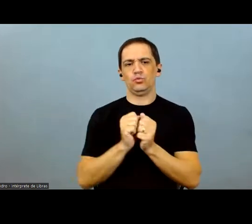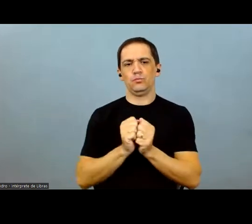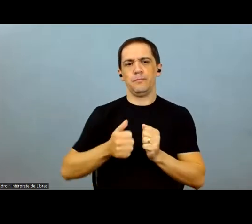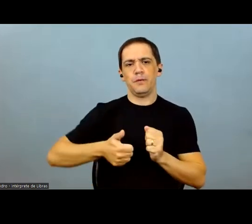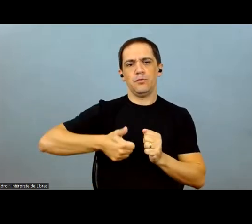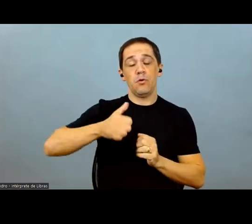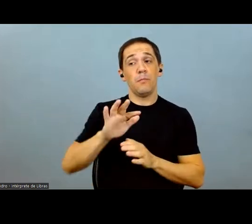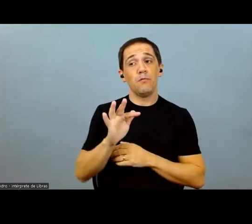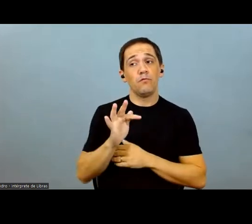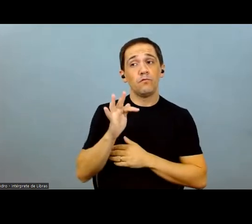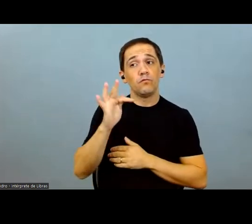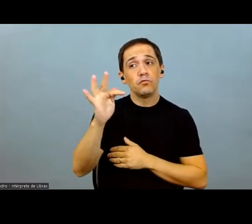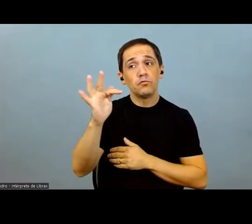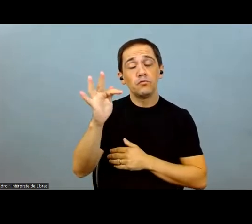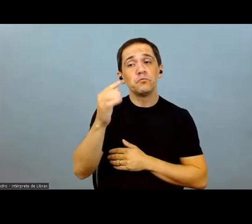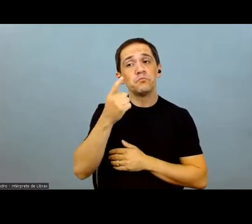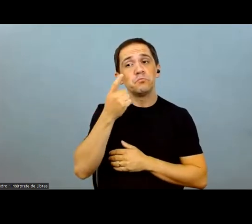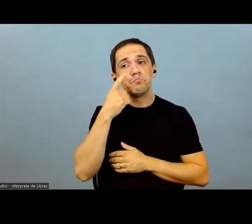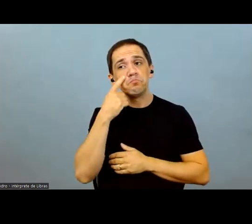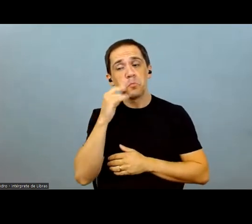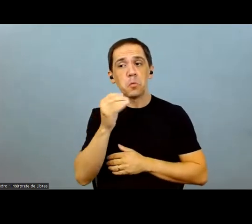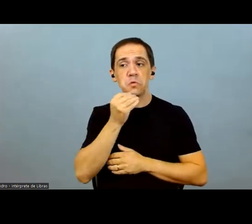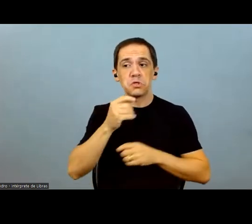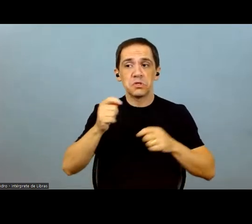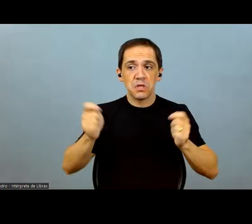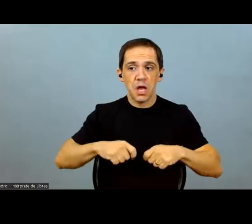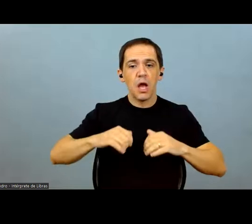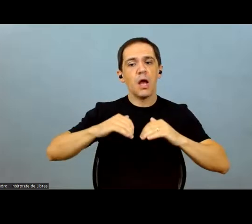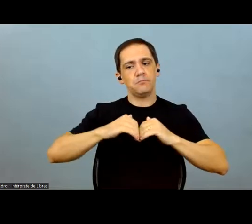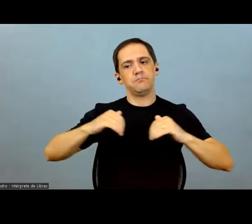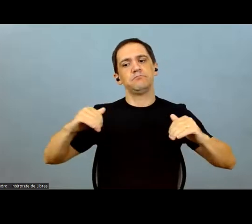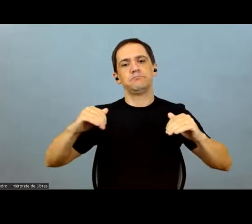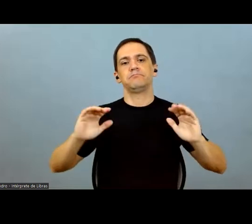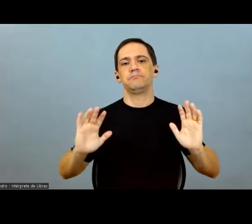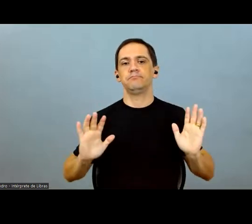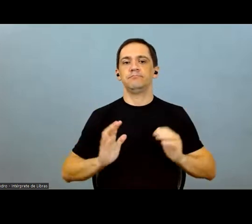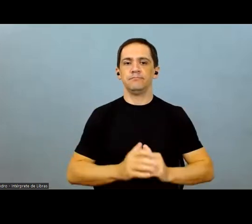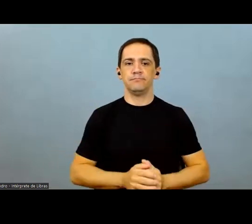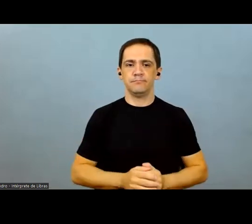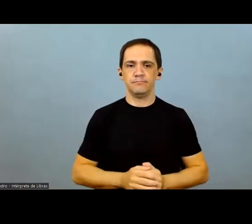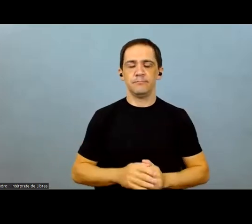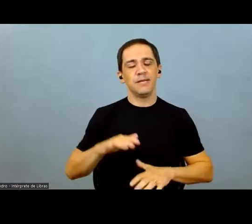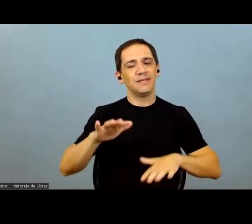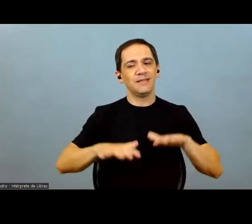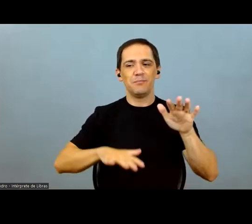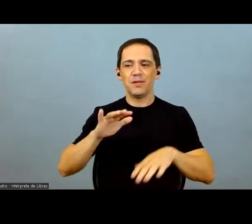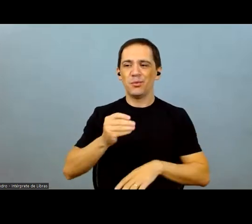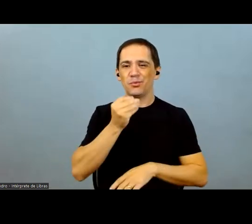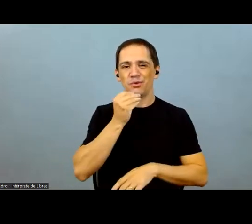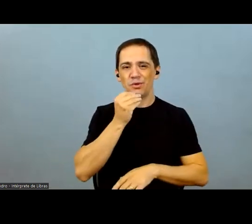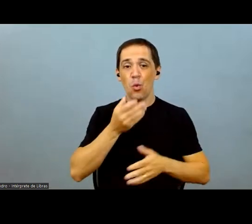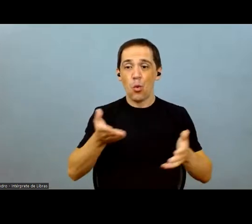if we make the spin-off. However, we're not saying that depending on the